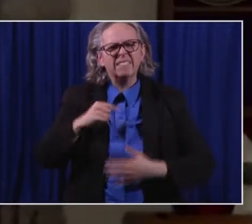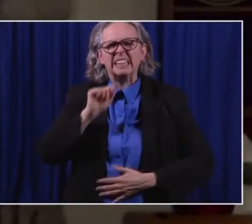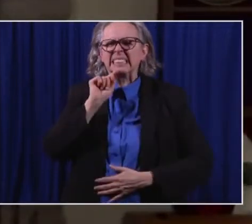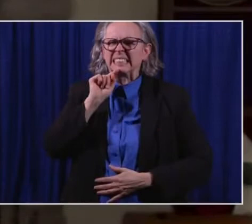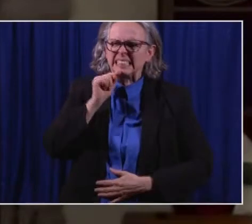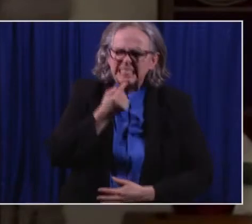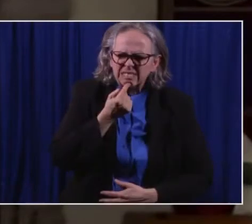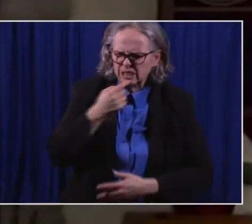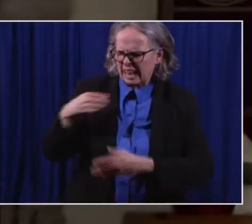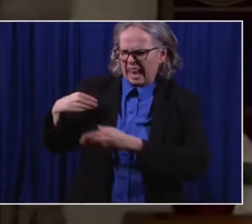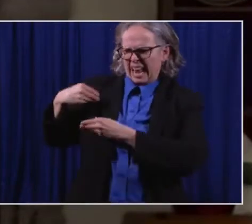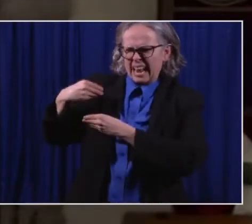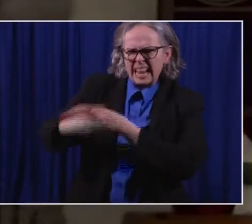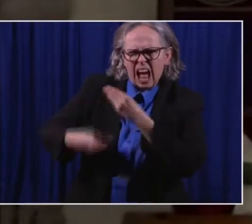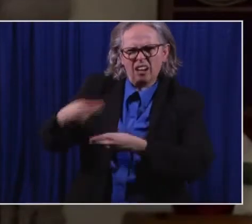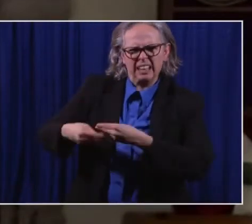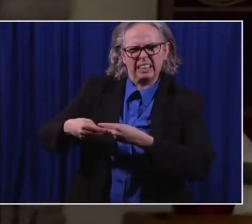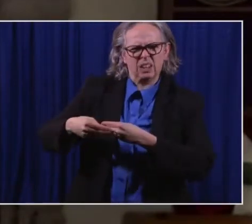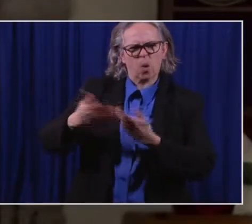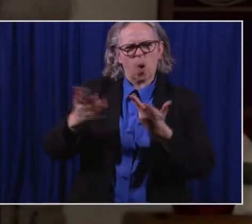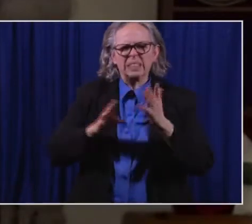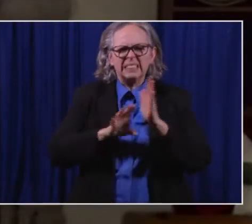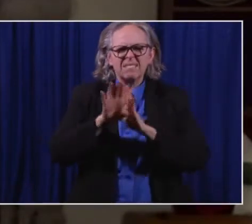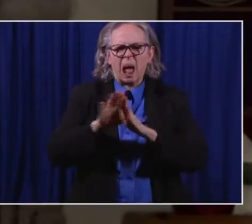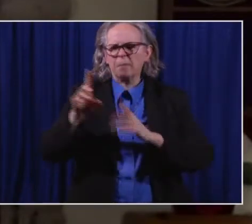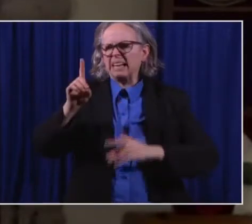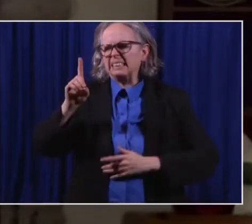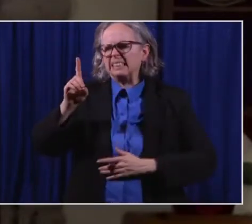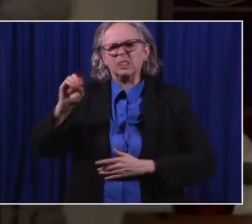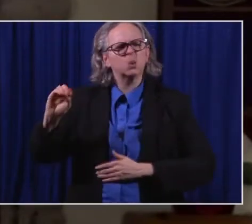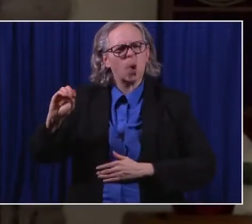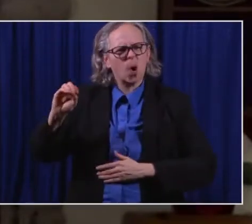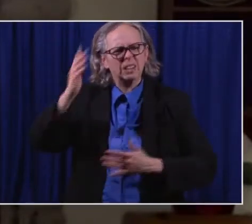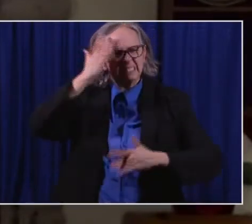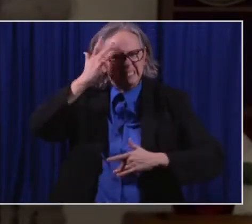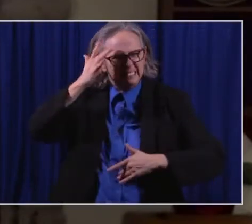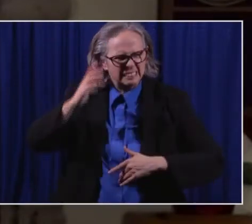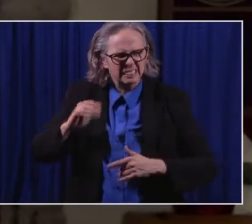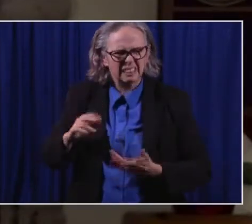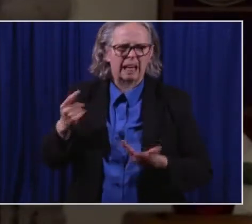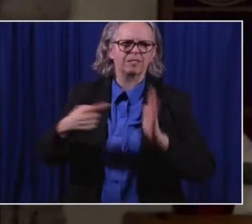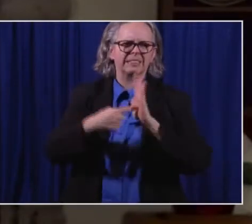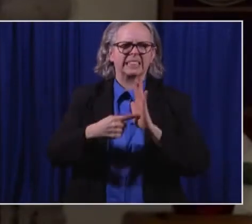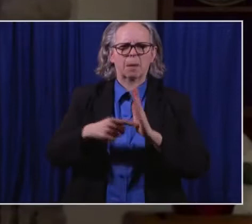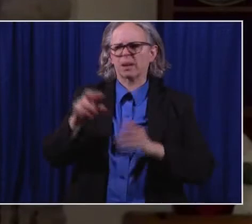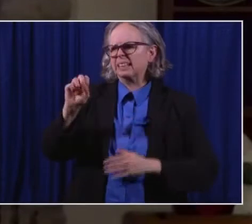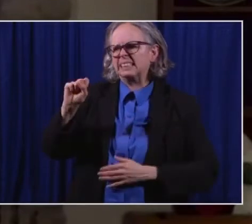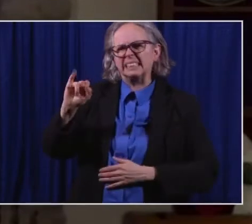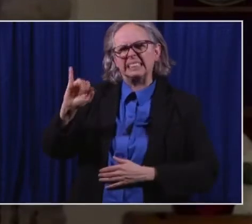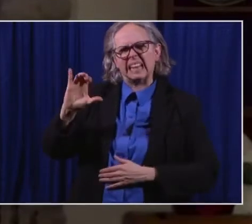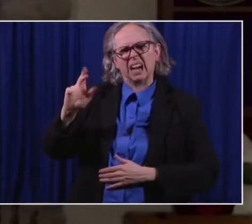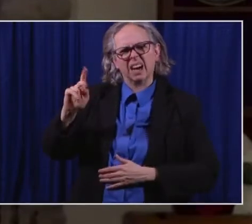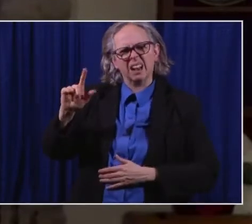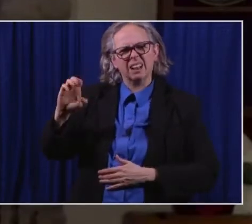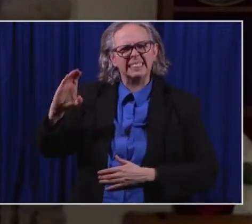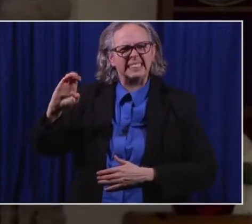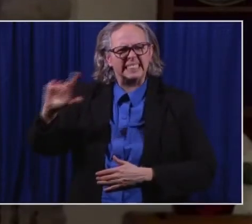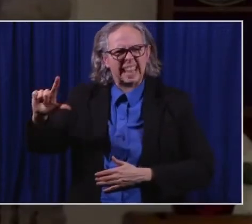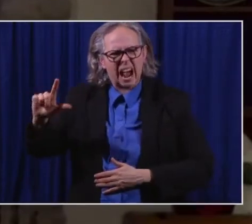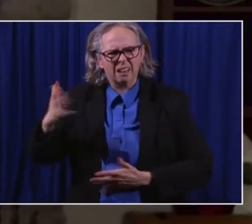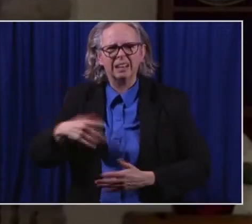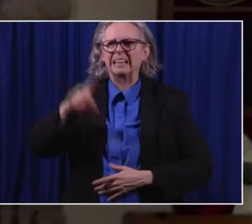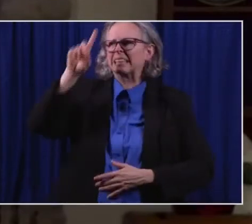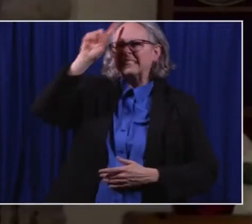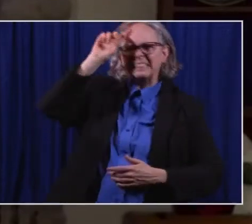uh, disorders. Um, sickle cell disease, for example, would be one example. Down syndrome would be another one.